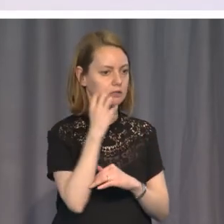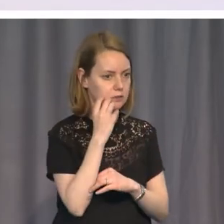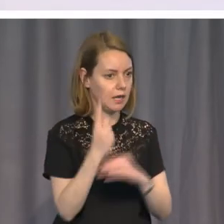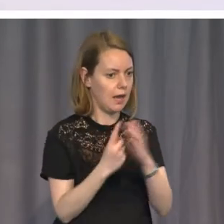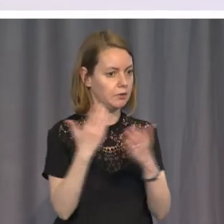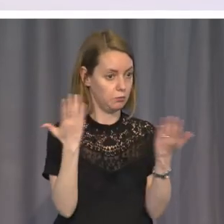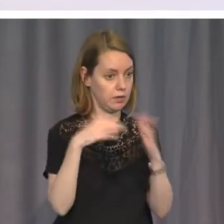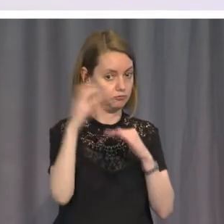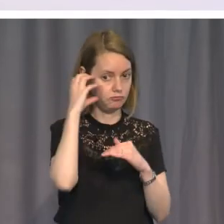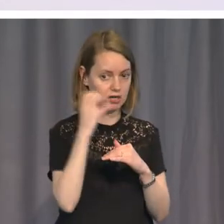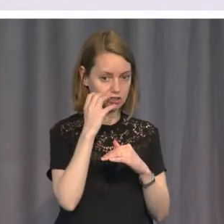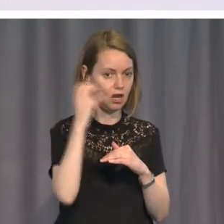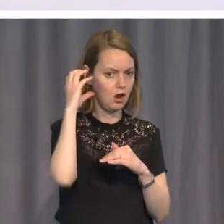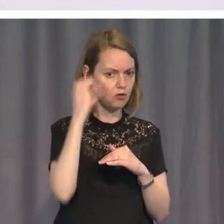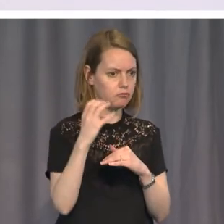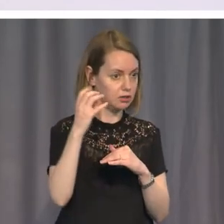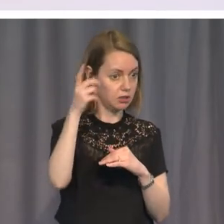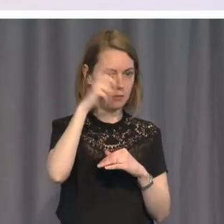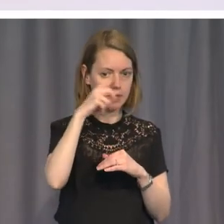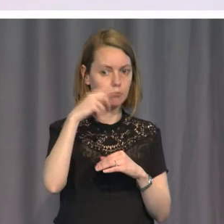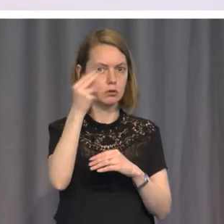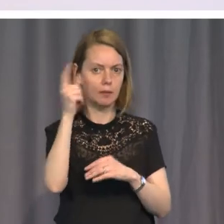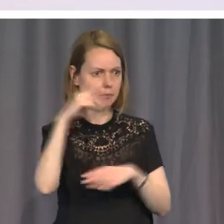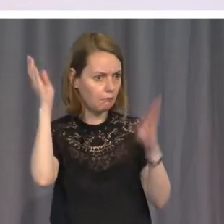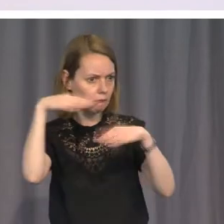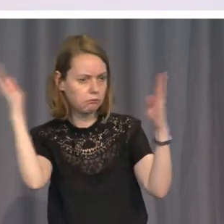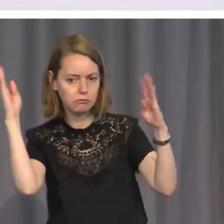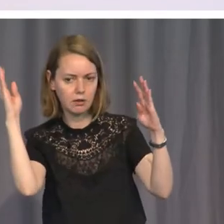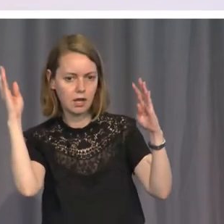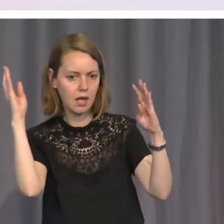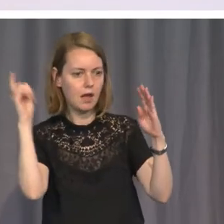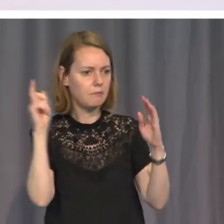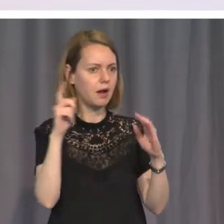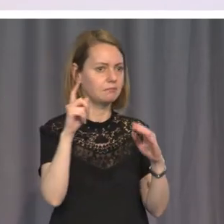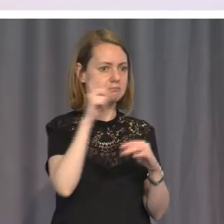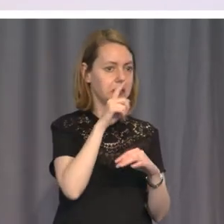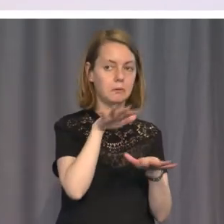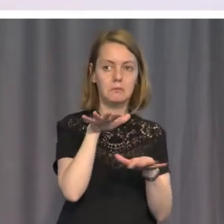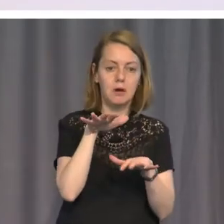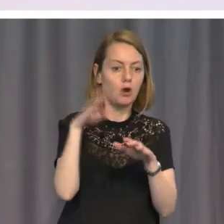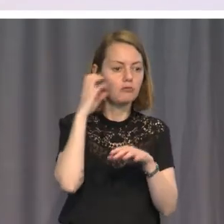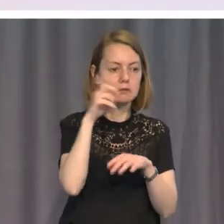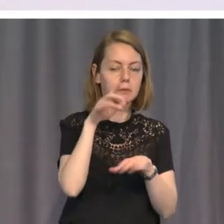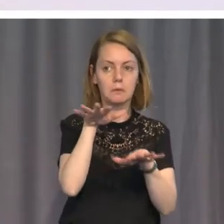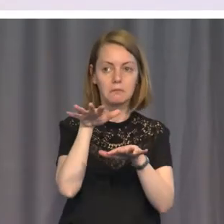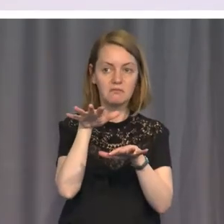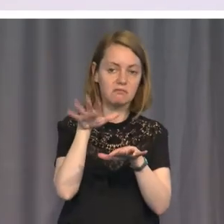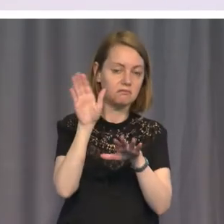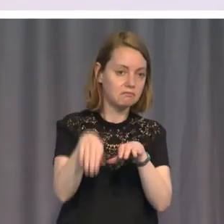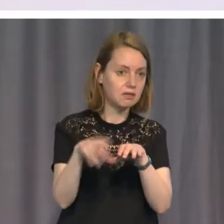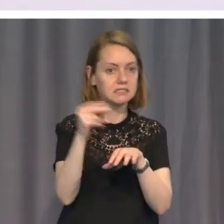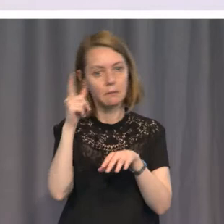they didn't get anywhere. And that's when Bill Browder came in with a massive campaign in the West to identify and